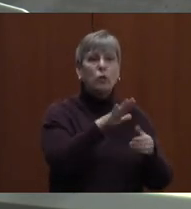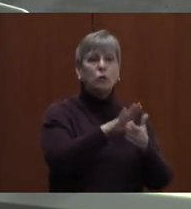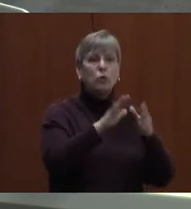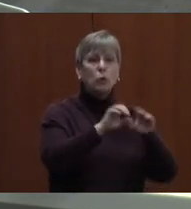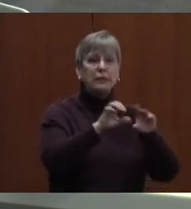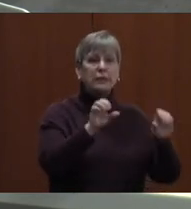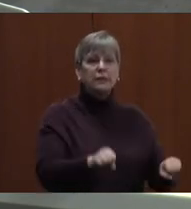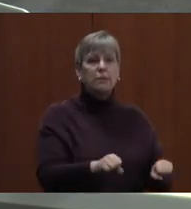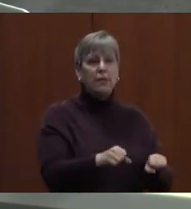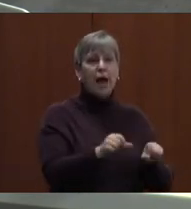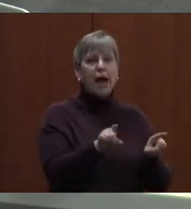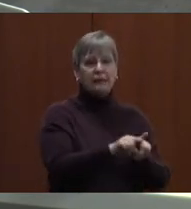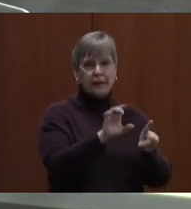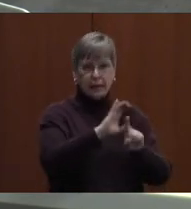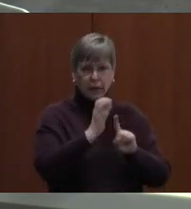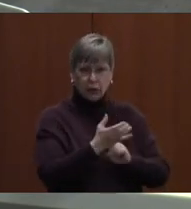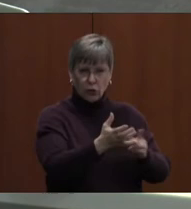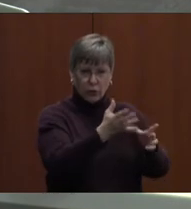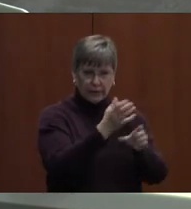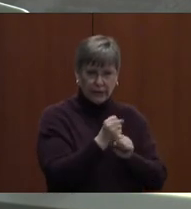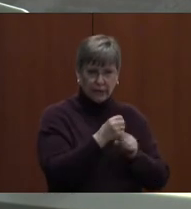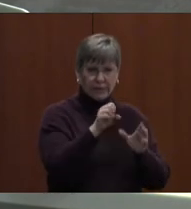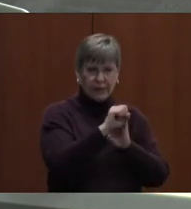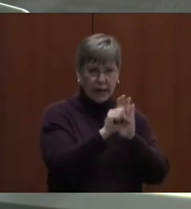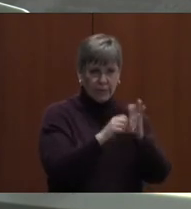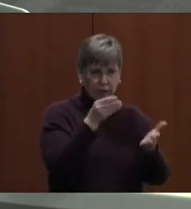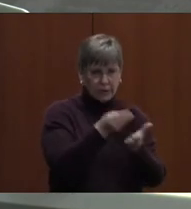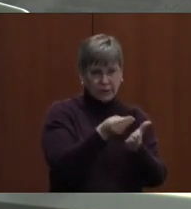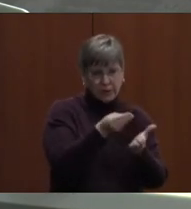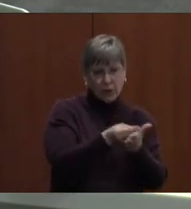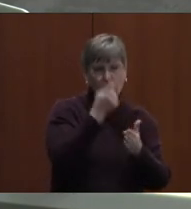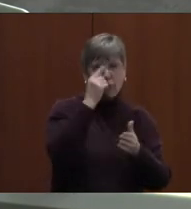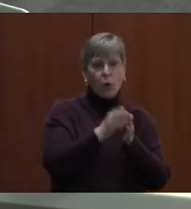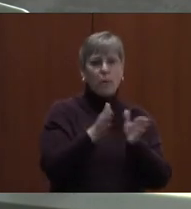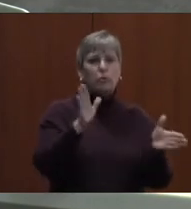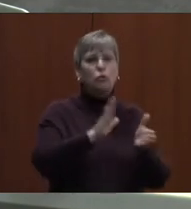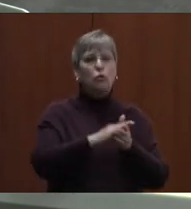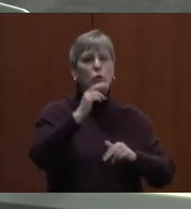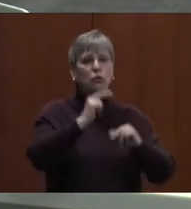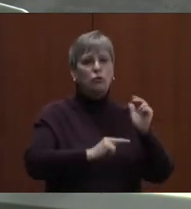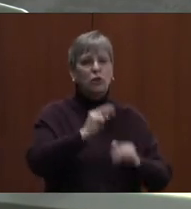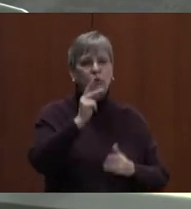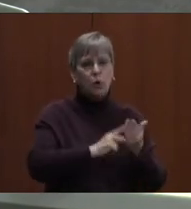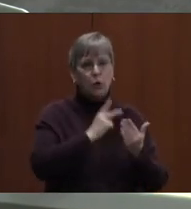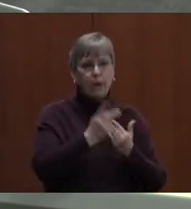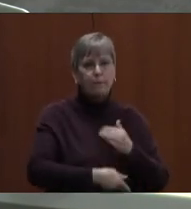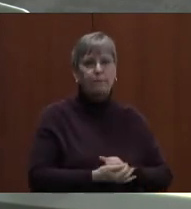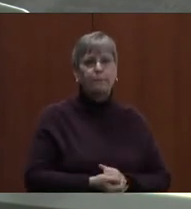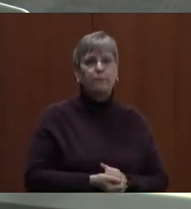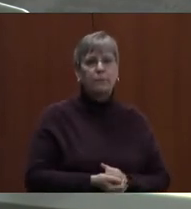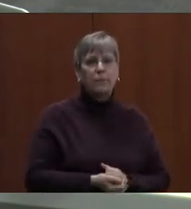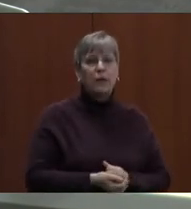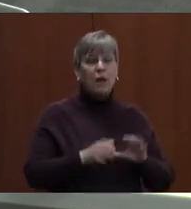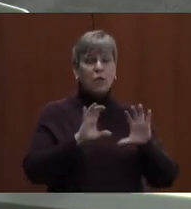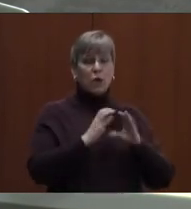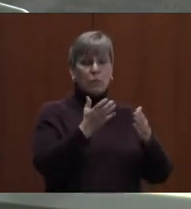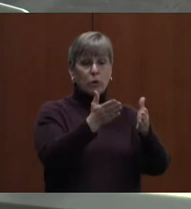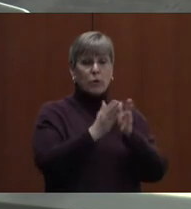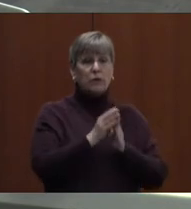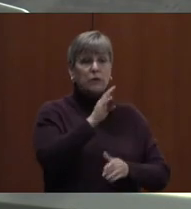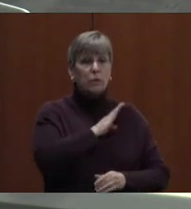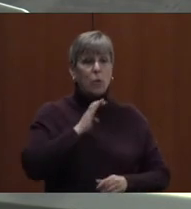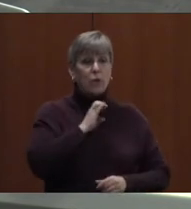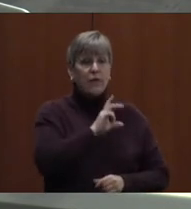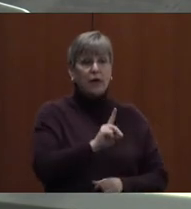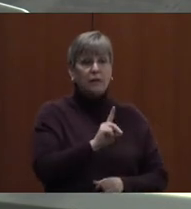systems as a condition for the receipt of state funds through the public school construction program. The committee is requesting the Board